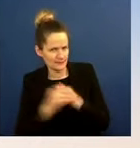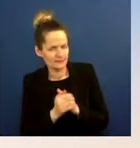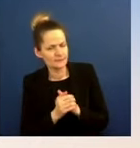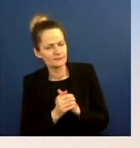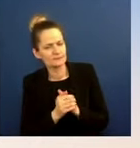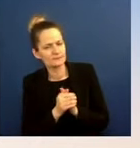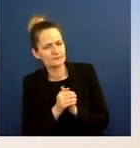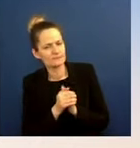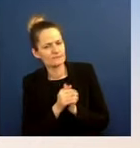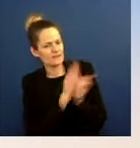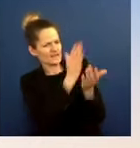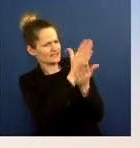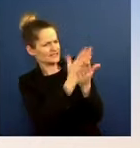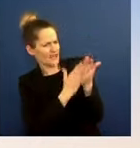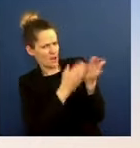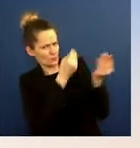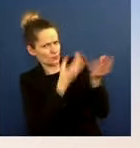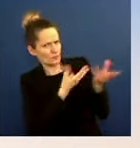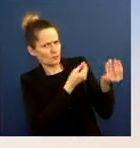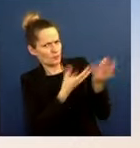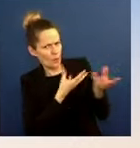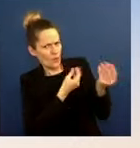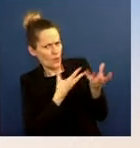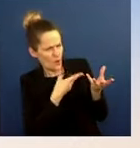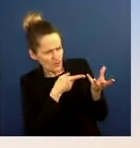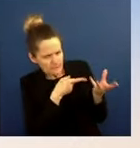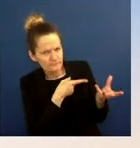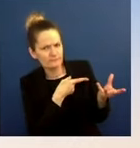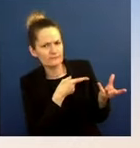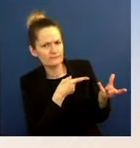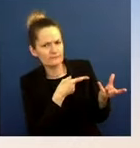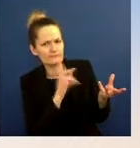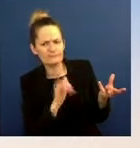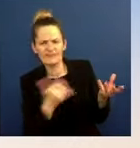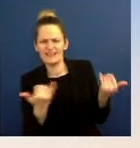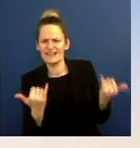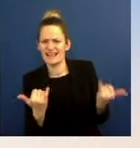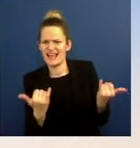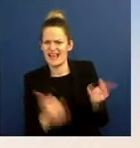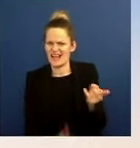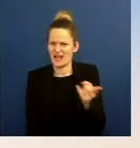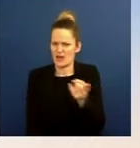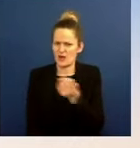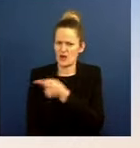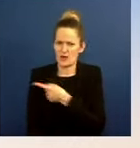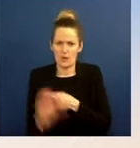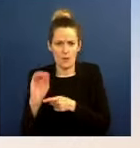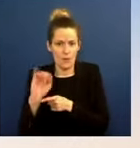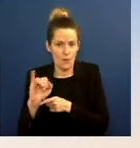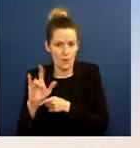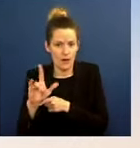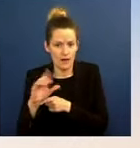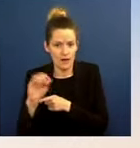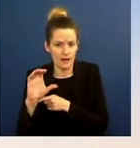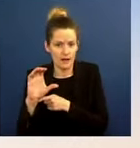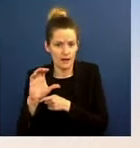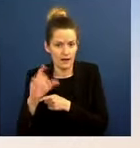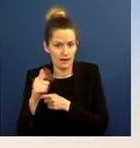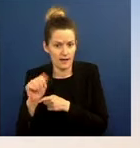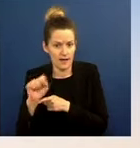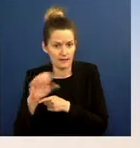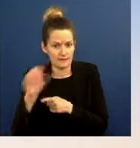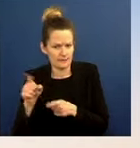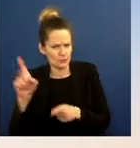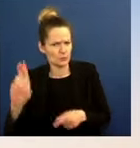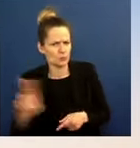increasing their stock buybacks. There was already, you know, a time when there was a spike in gas prices last year, I think, in the